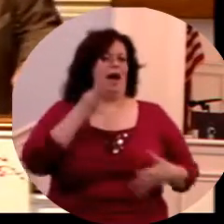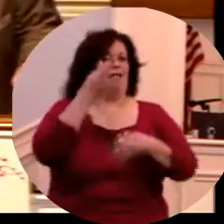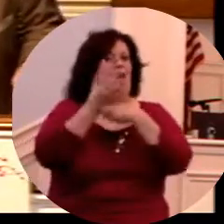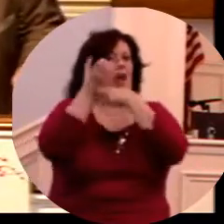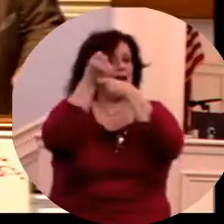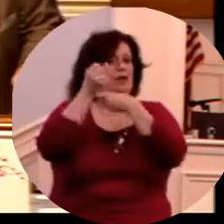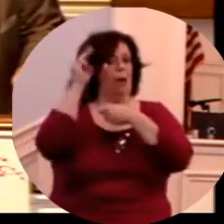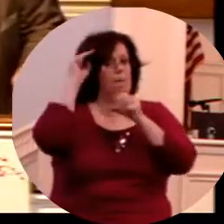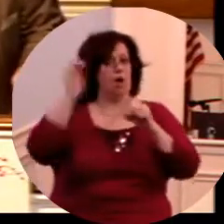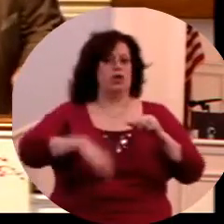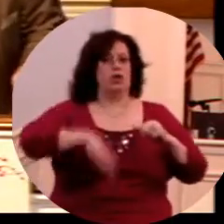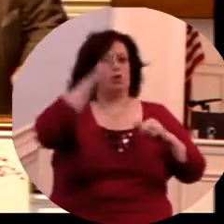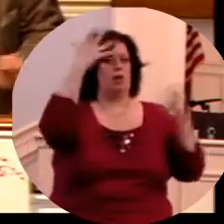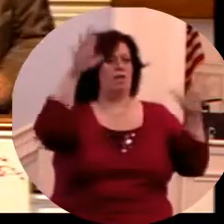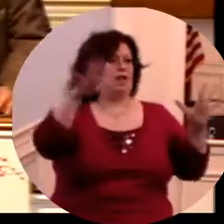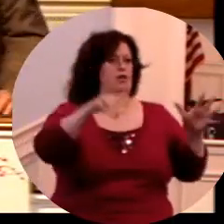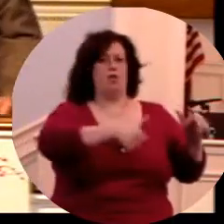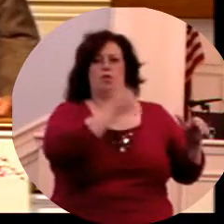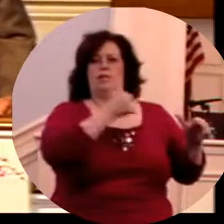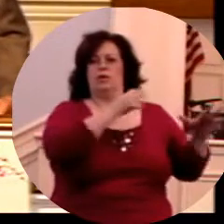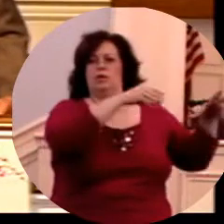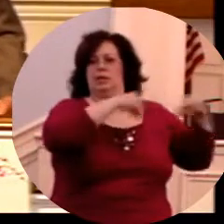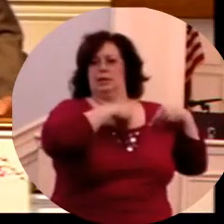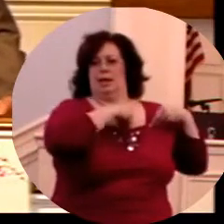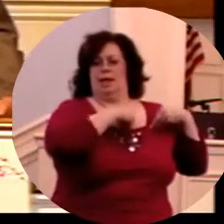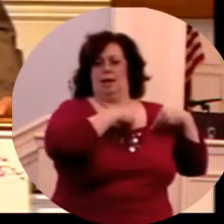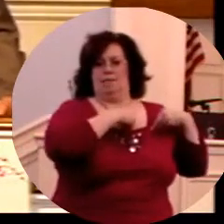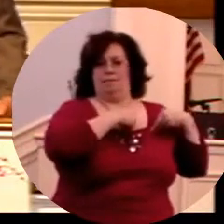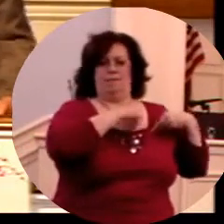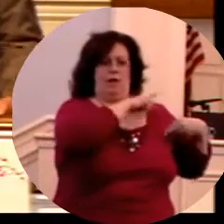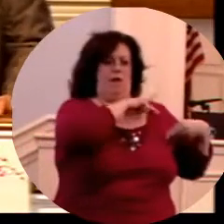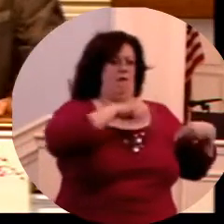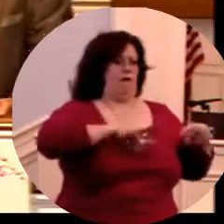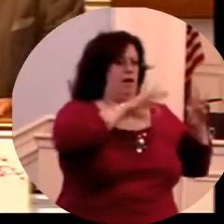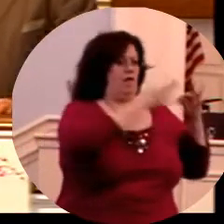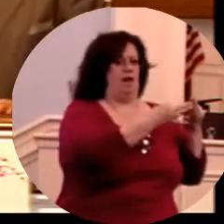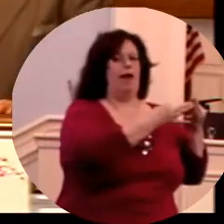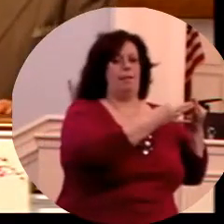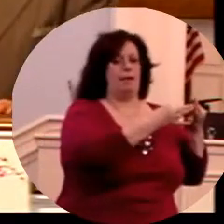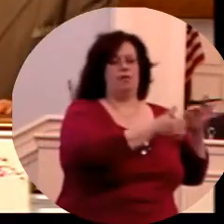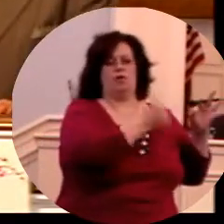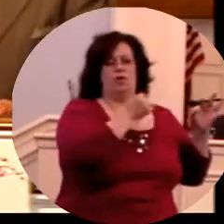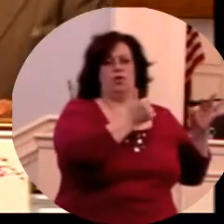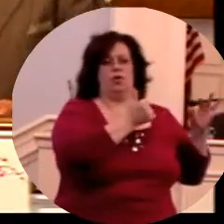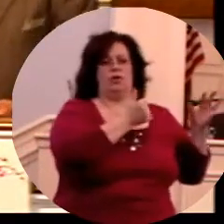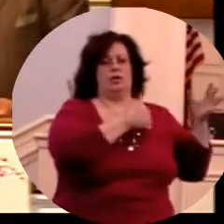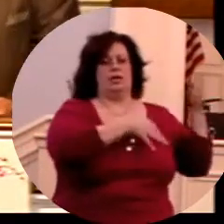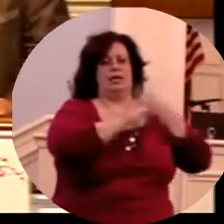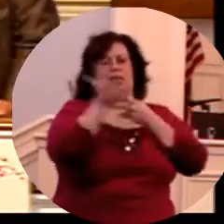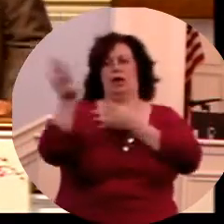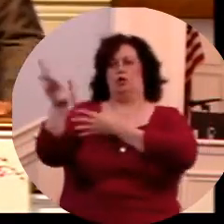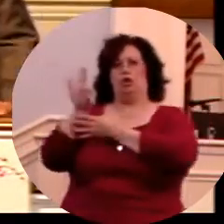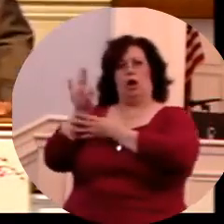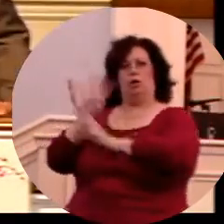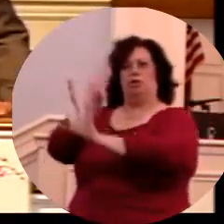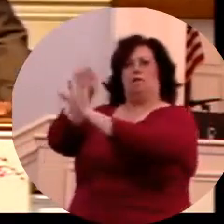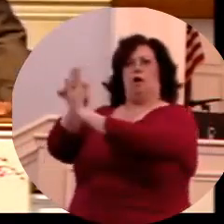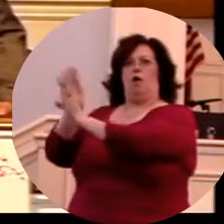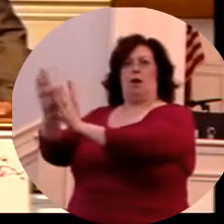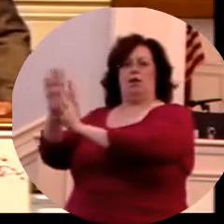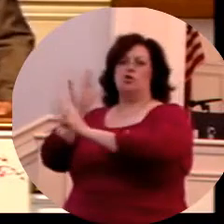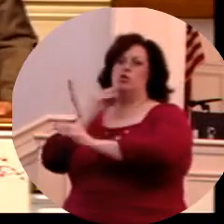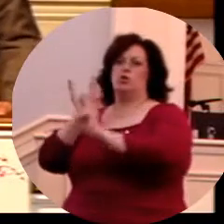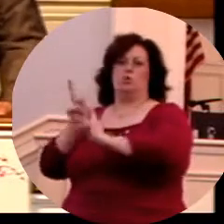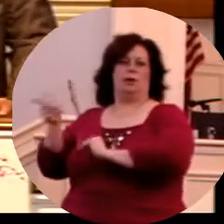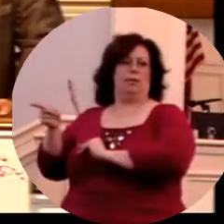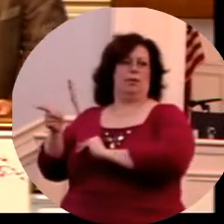faith Moses, when he was come to years, refused to be called the son of Pharaoh's daughter, choosing rather to suffer affliction with the people of